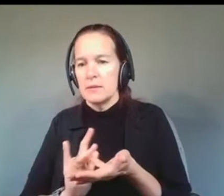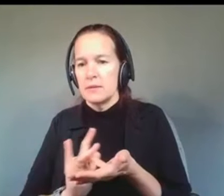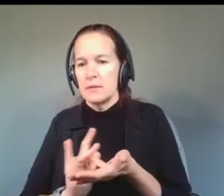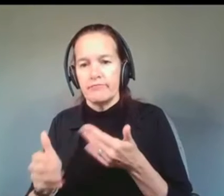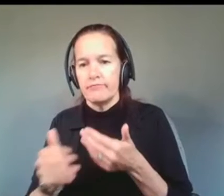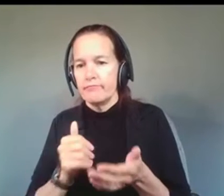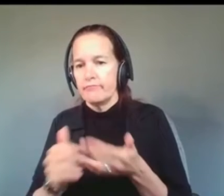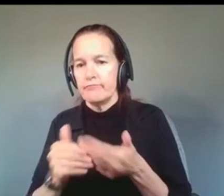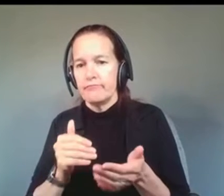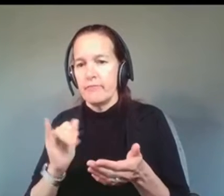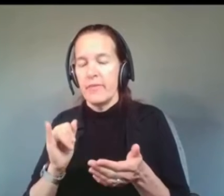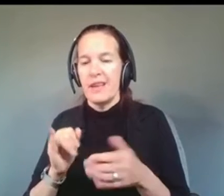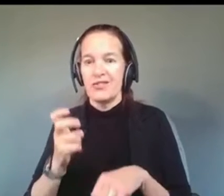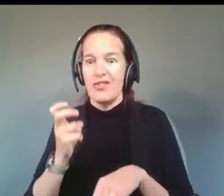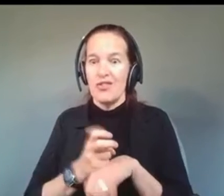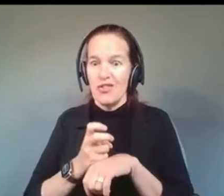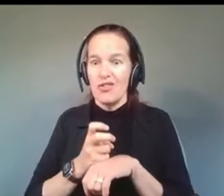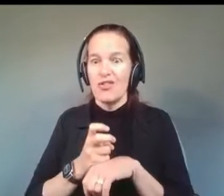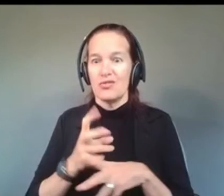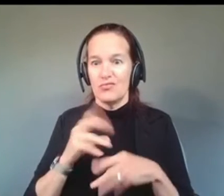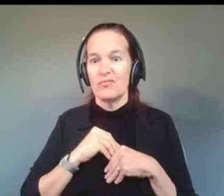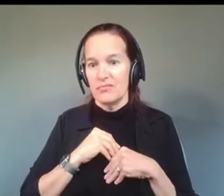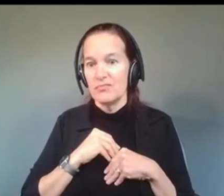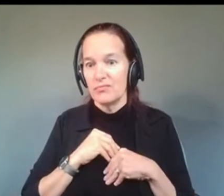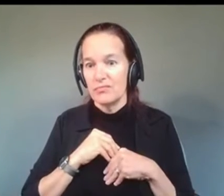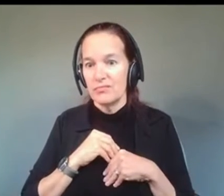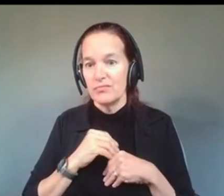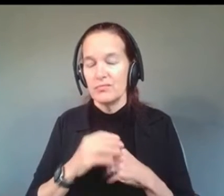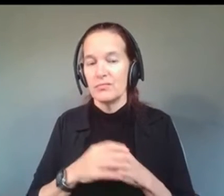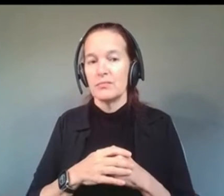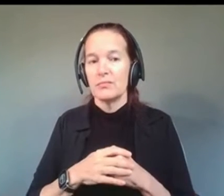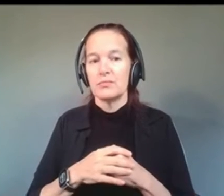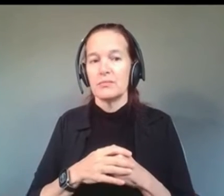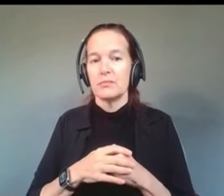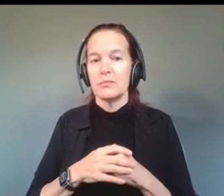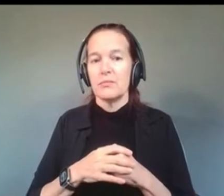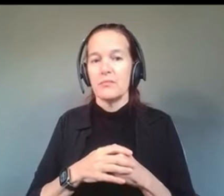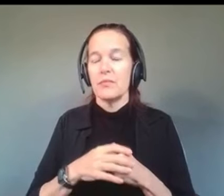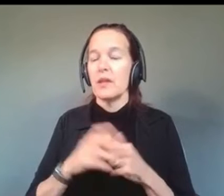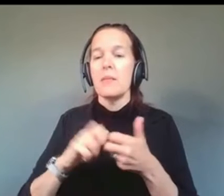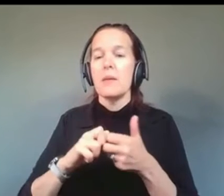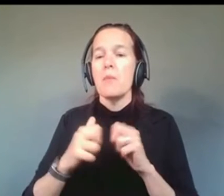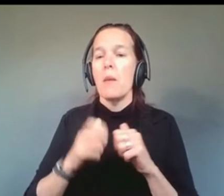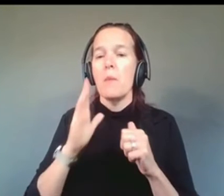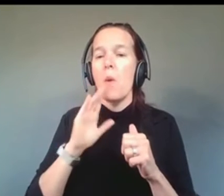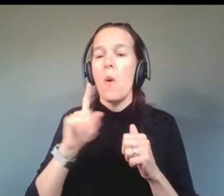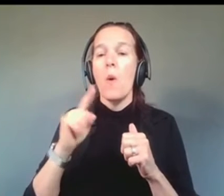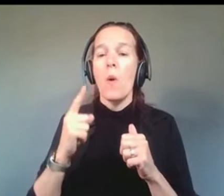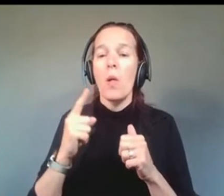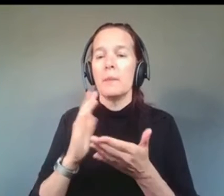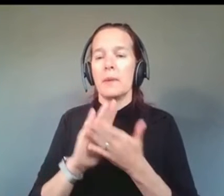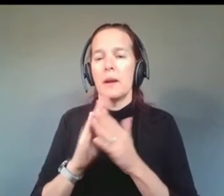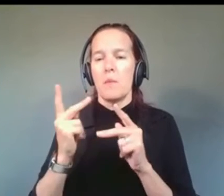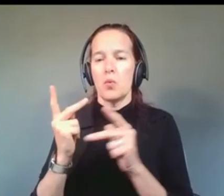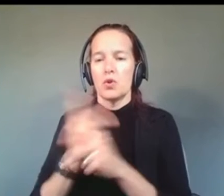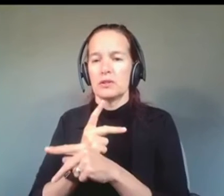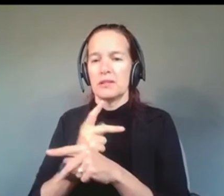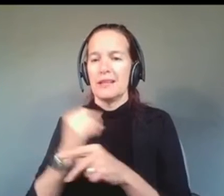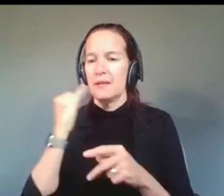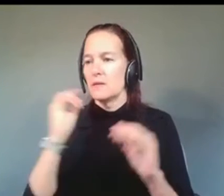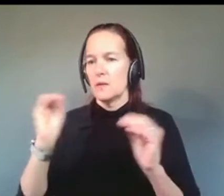And that's a hard pill to swallow. The problem is only going to get worse without intervention.